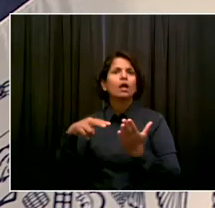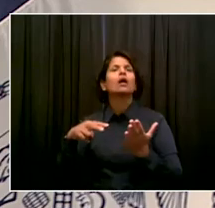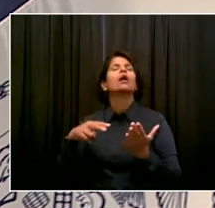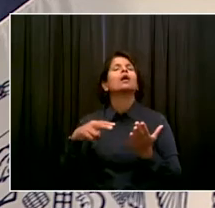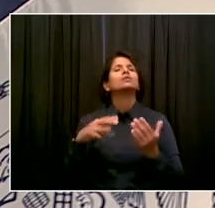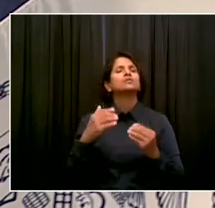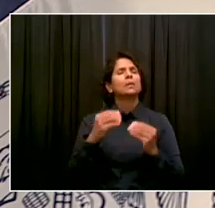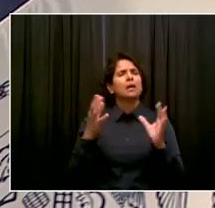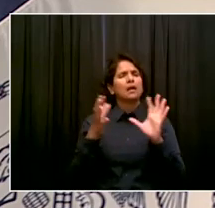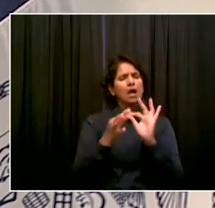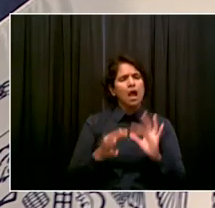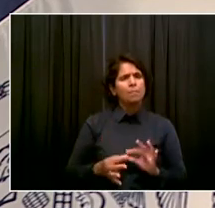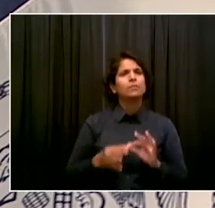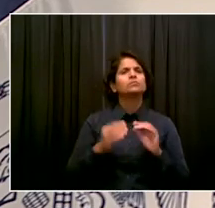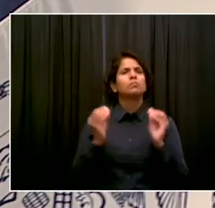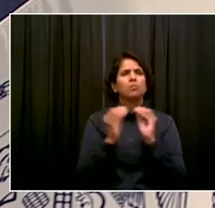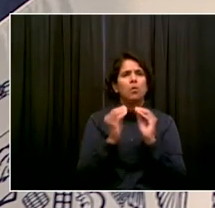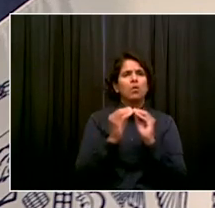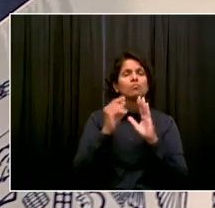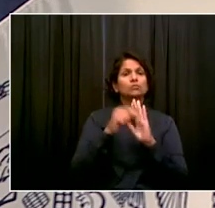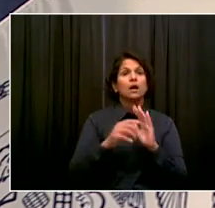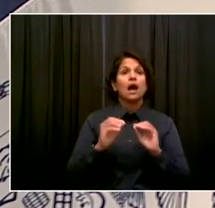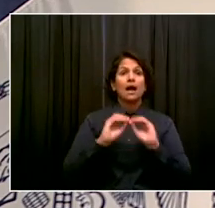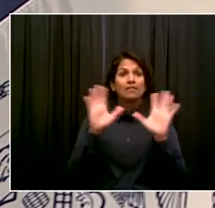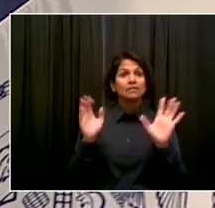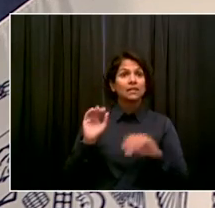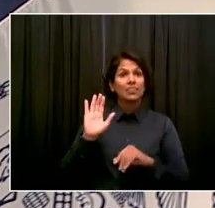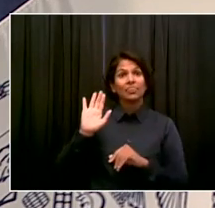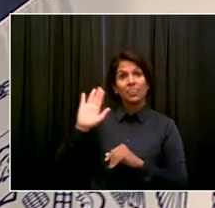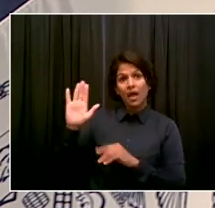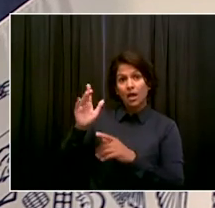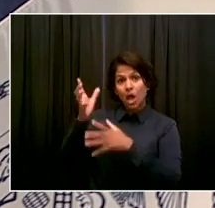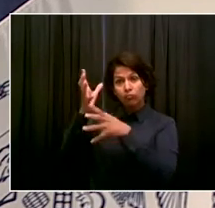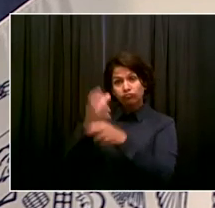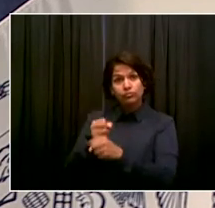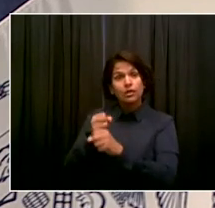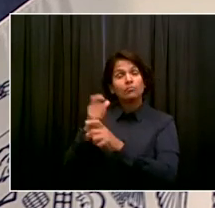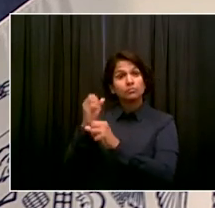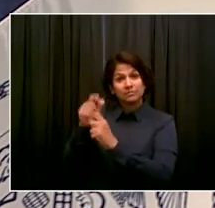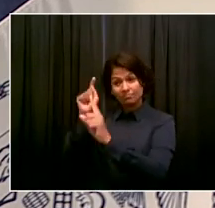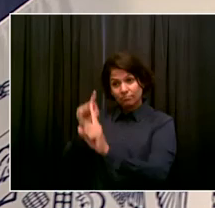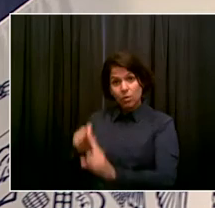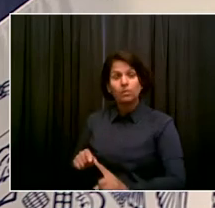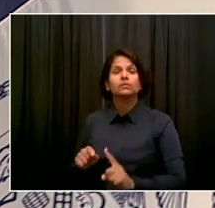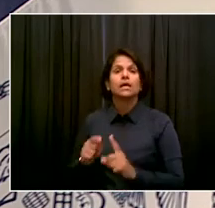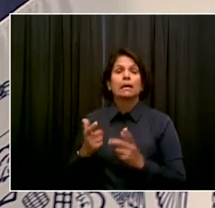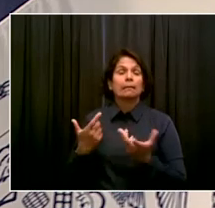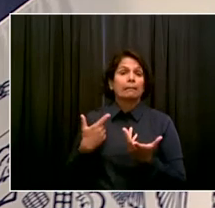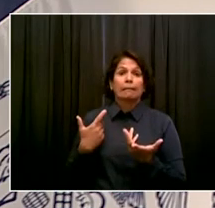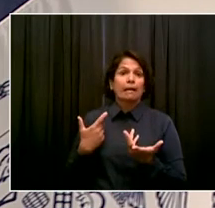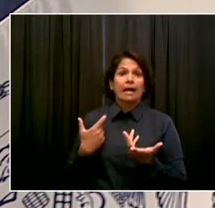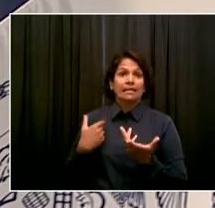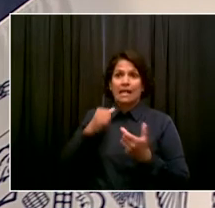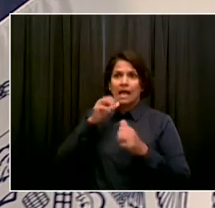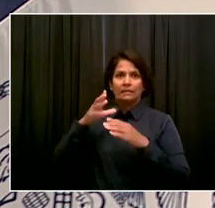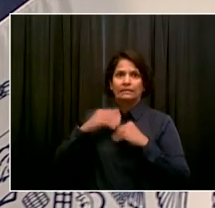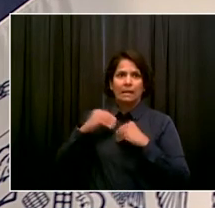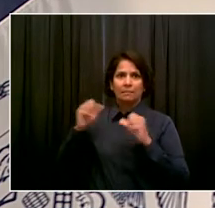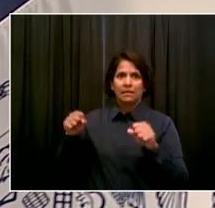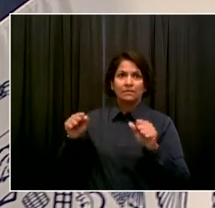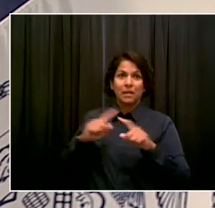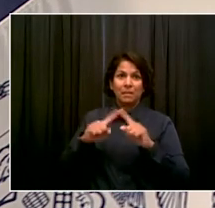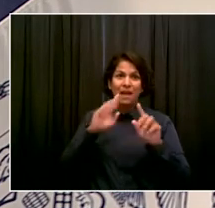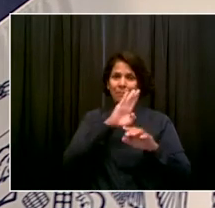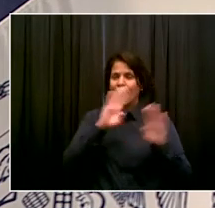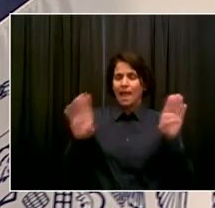The summary you just gave represents behavior that's unacceptable. Unacceptable in anyone, let alone a public servant.